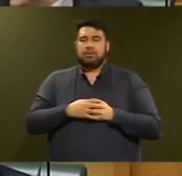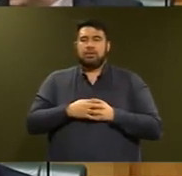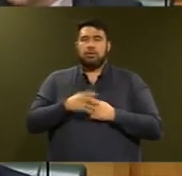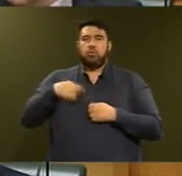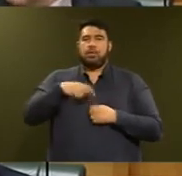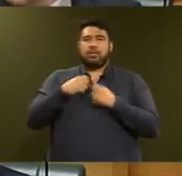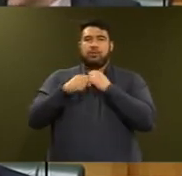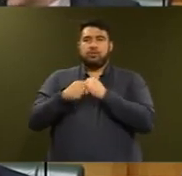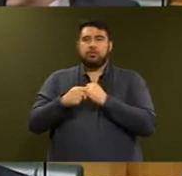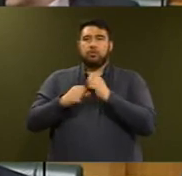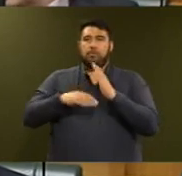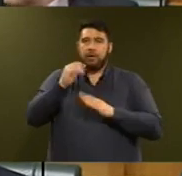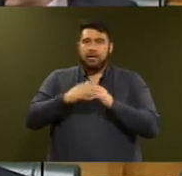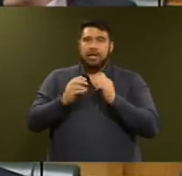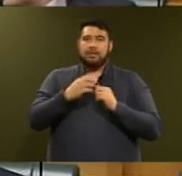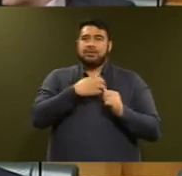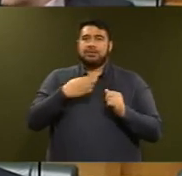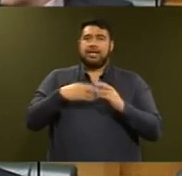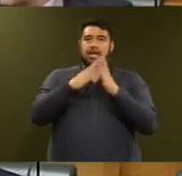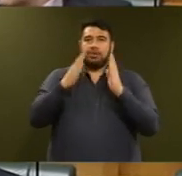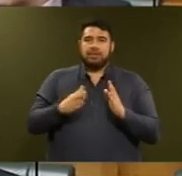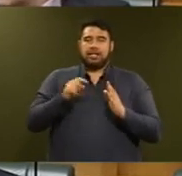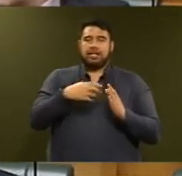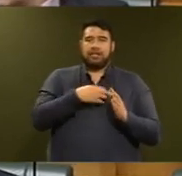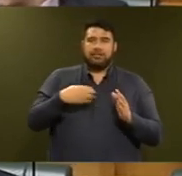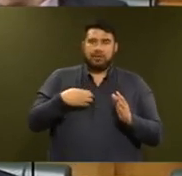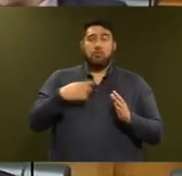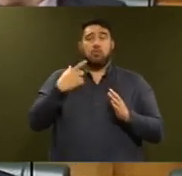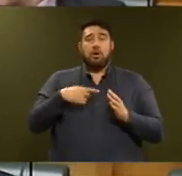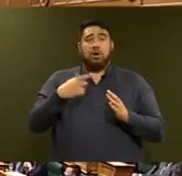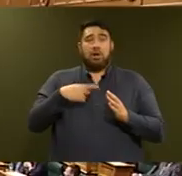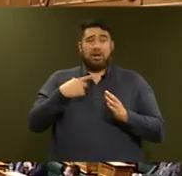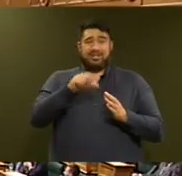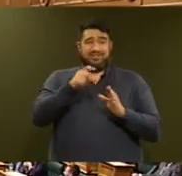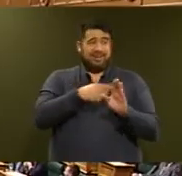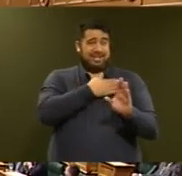Zealand after nine years of neglect and selling off of state housing.